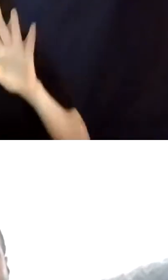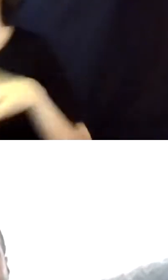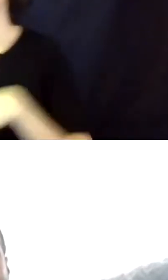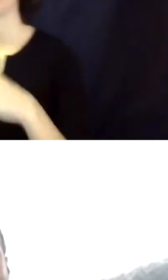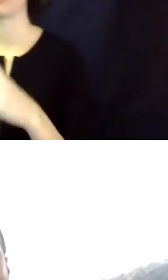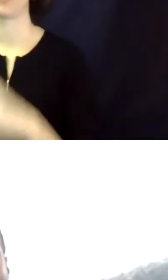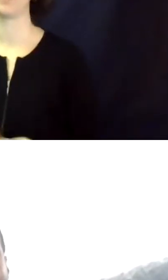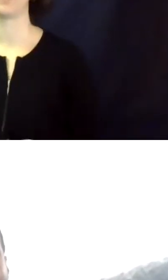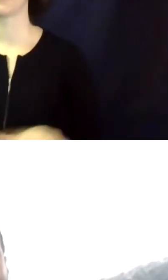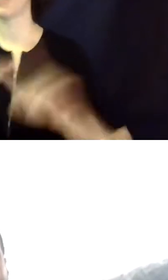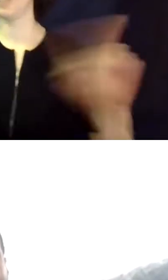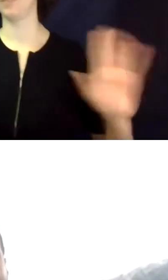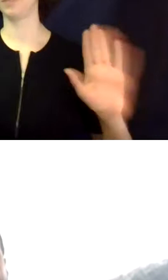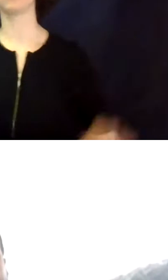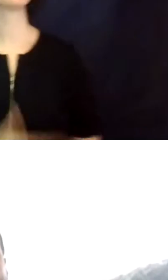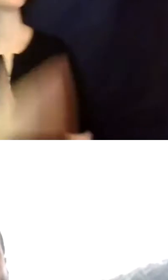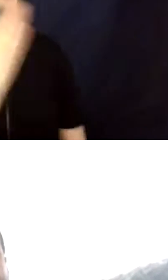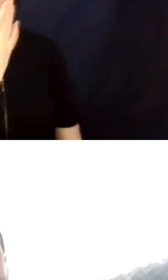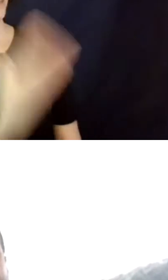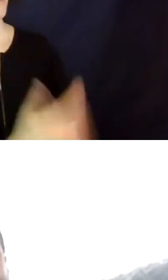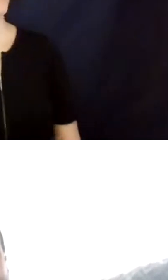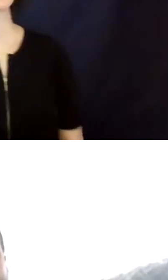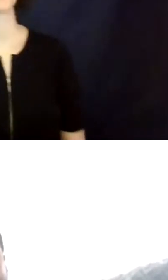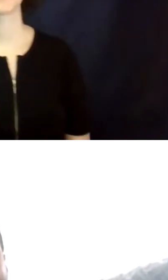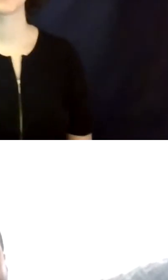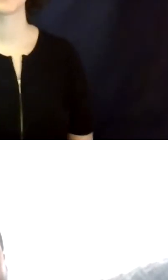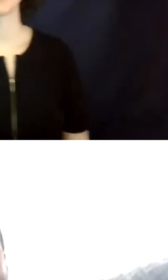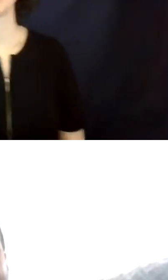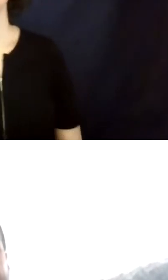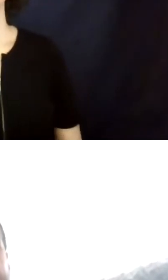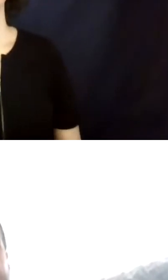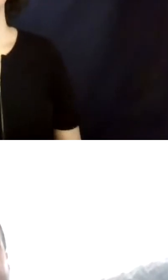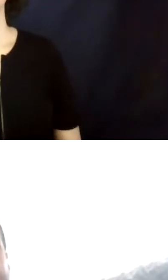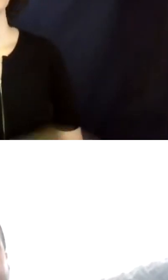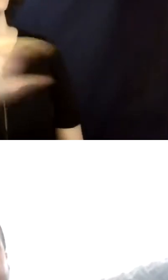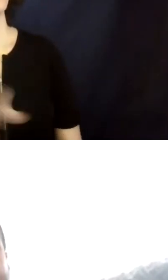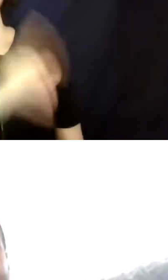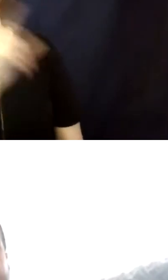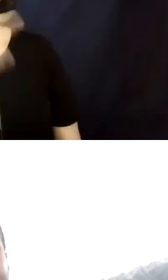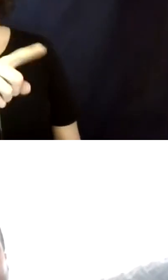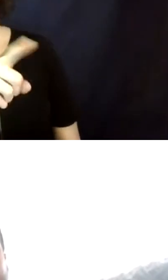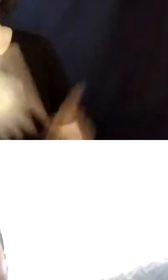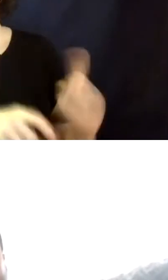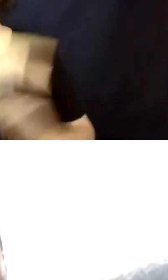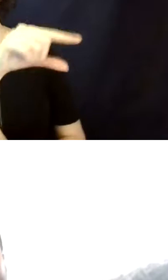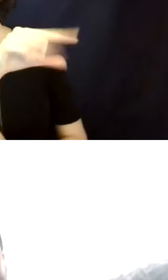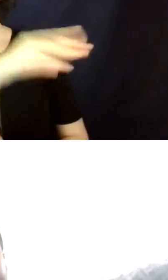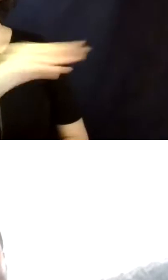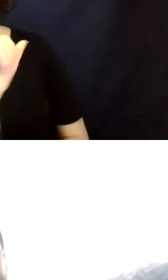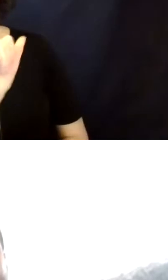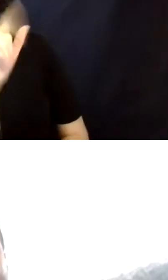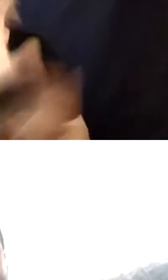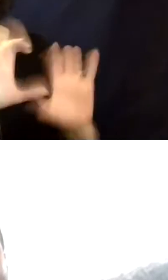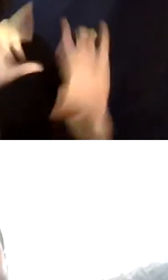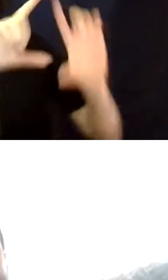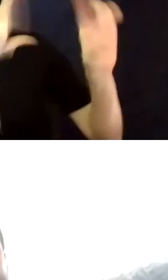Thank you. We have another question from the Q and a chat log, explain further